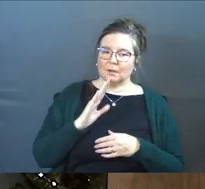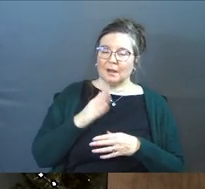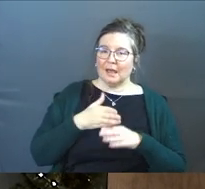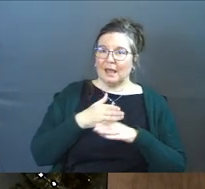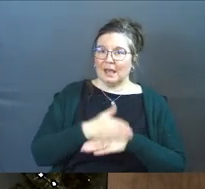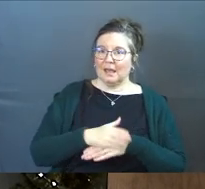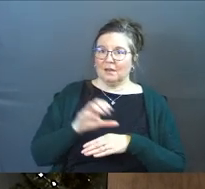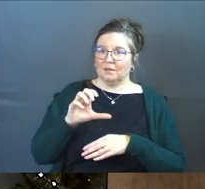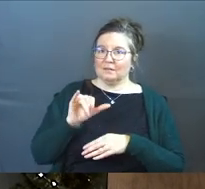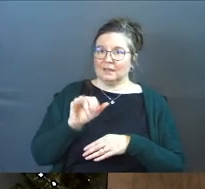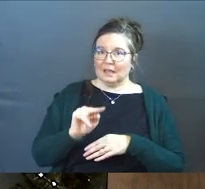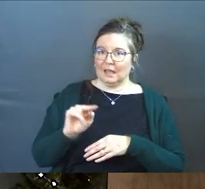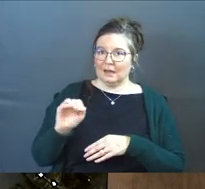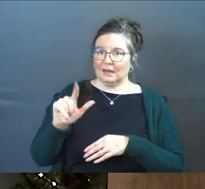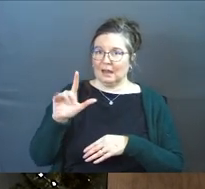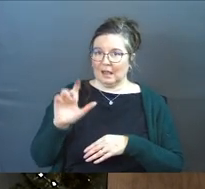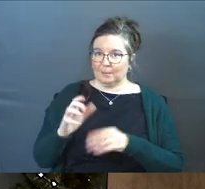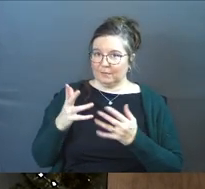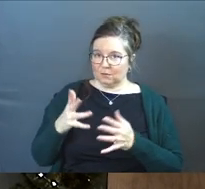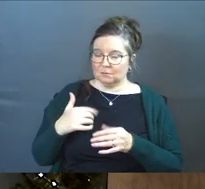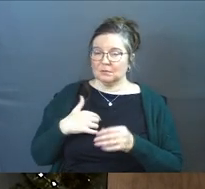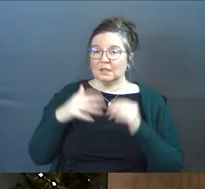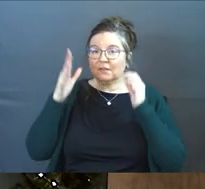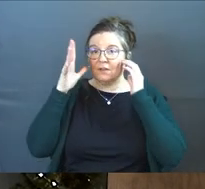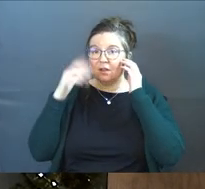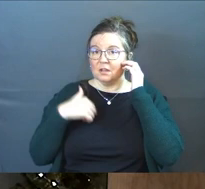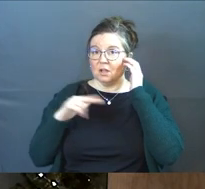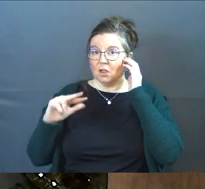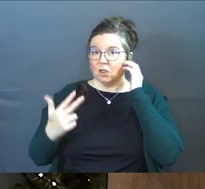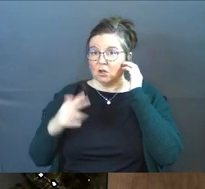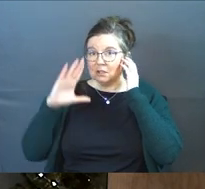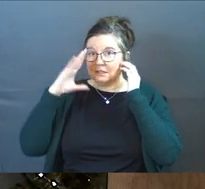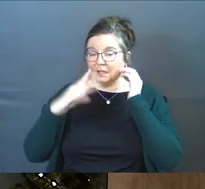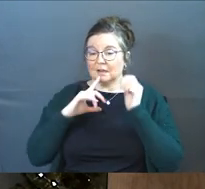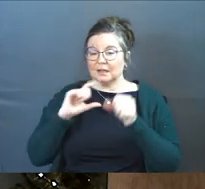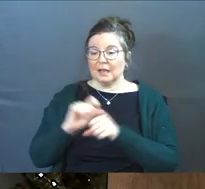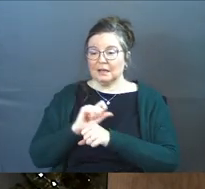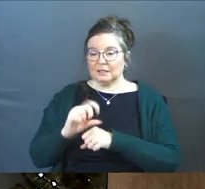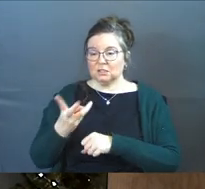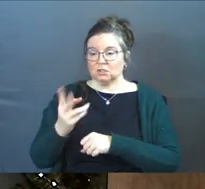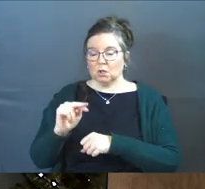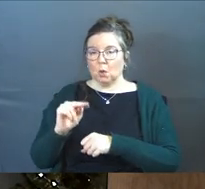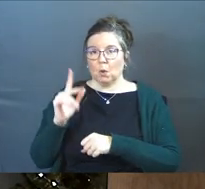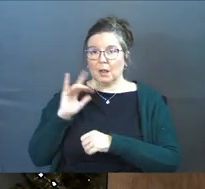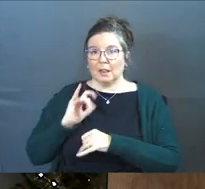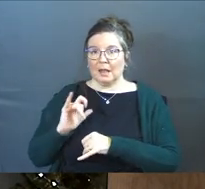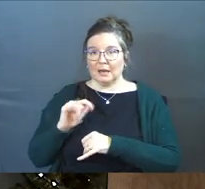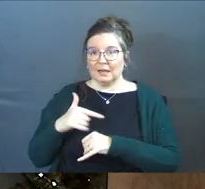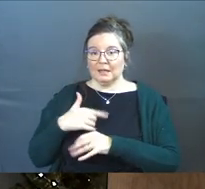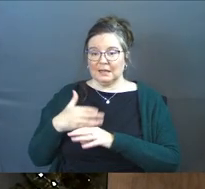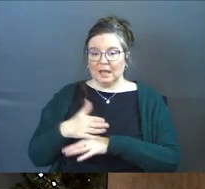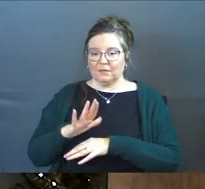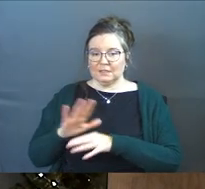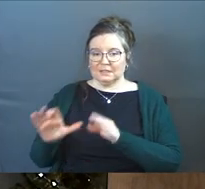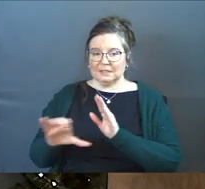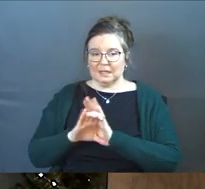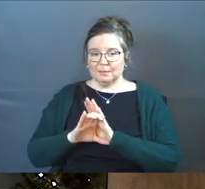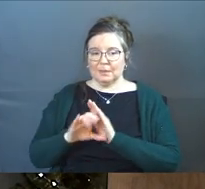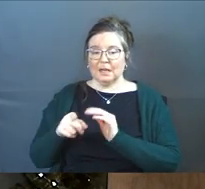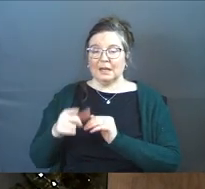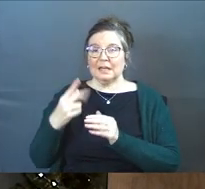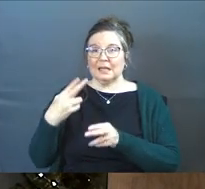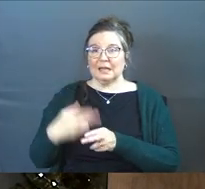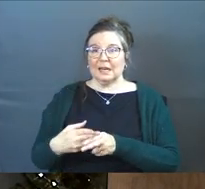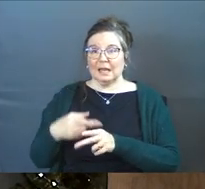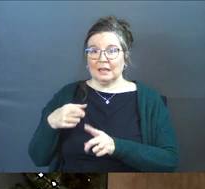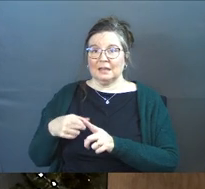after Cain and Abel. He fathered of his third son, actually, in his own likeness and after his image. And